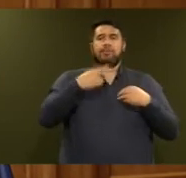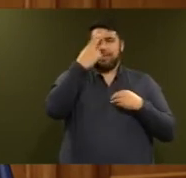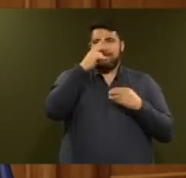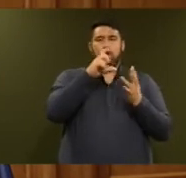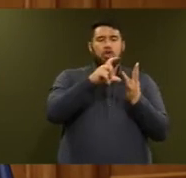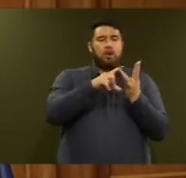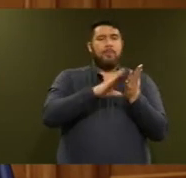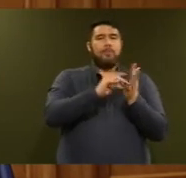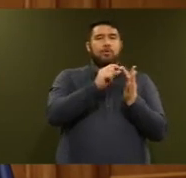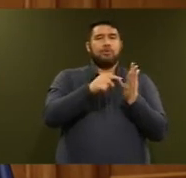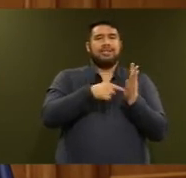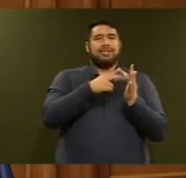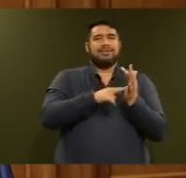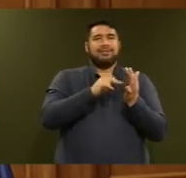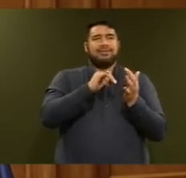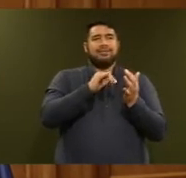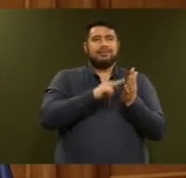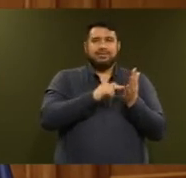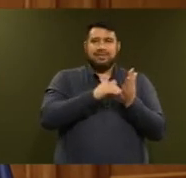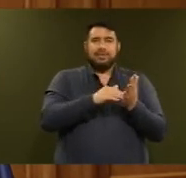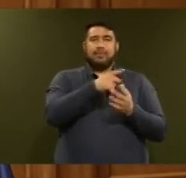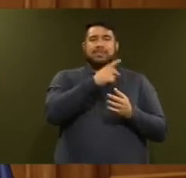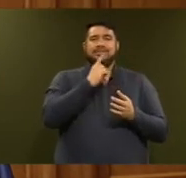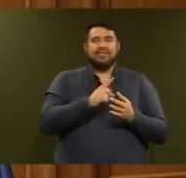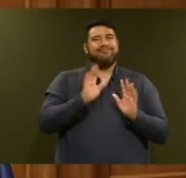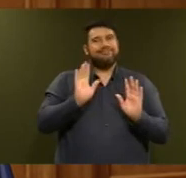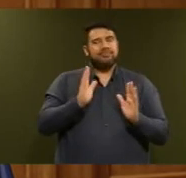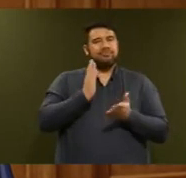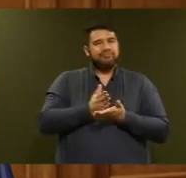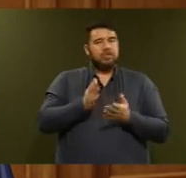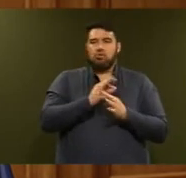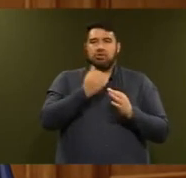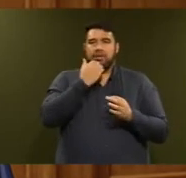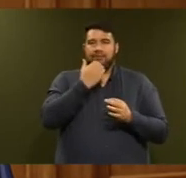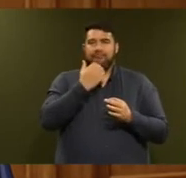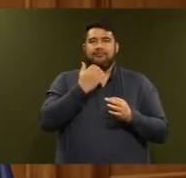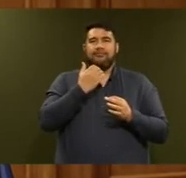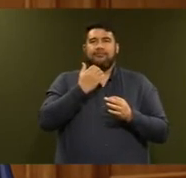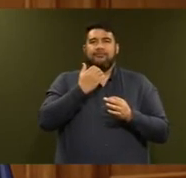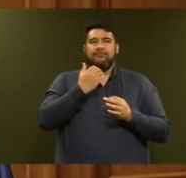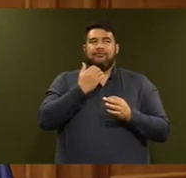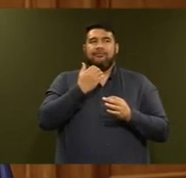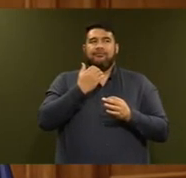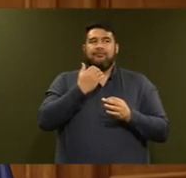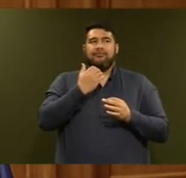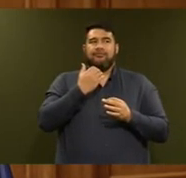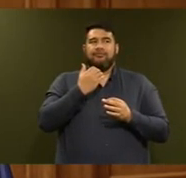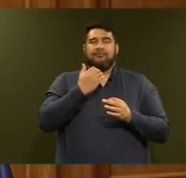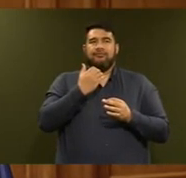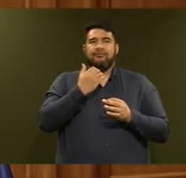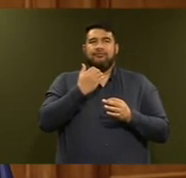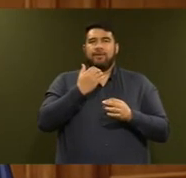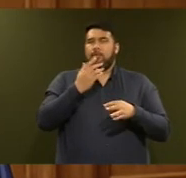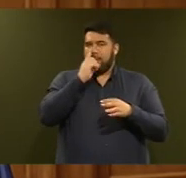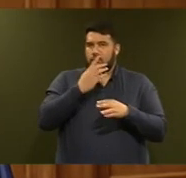there is a substantial shortfall and that the Billiontree Strategy will require at least 2,000